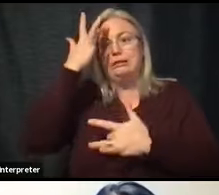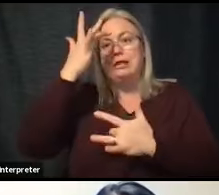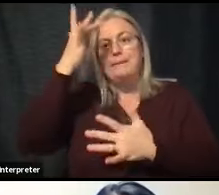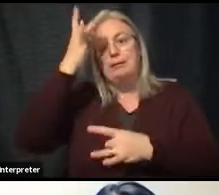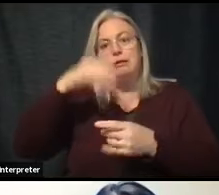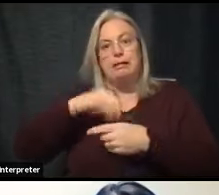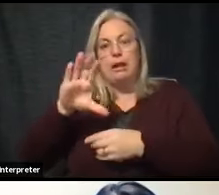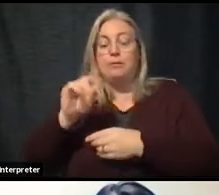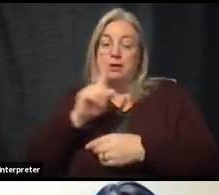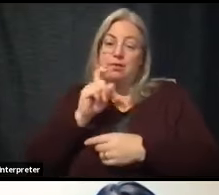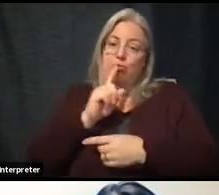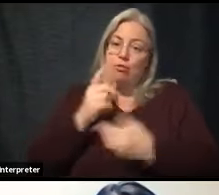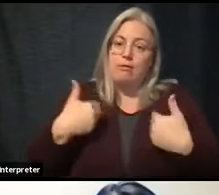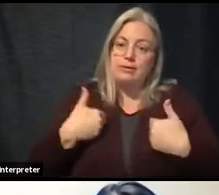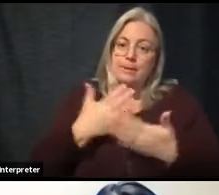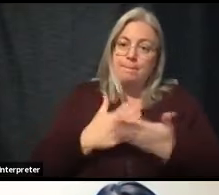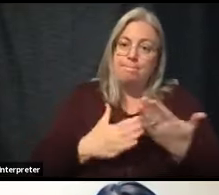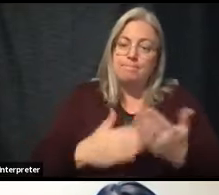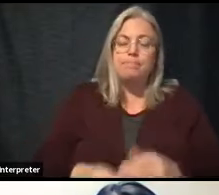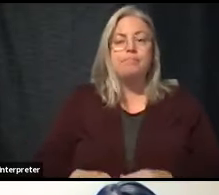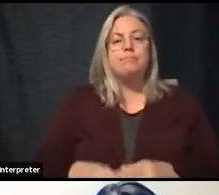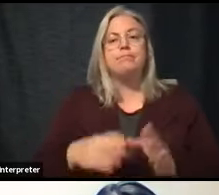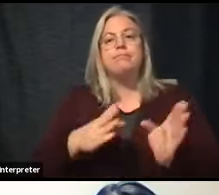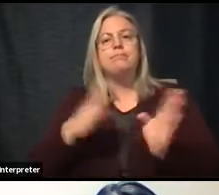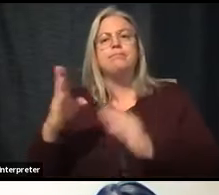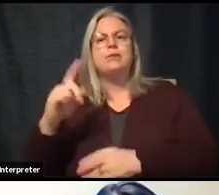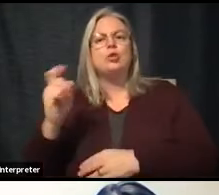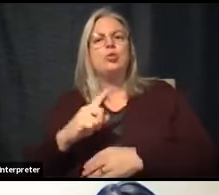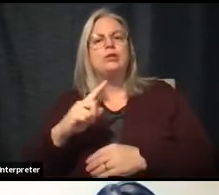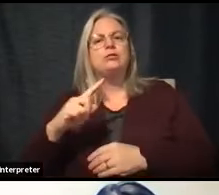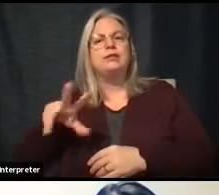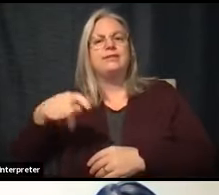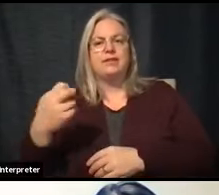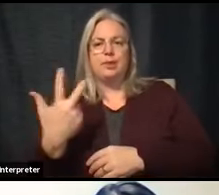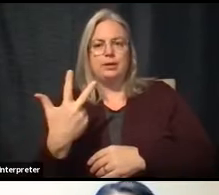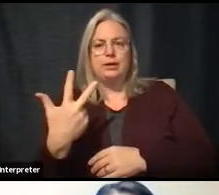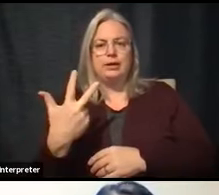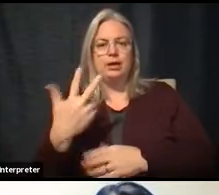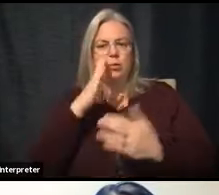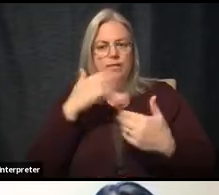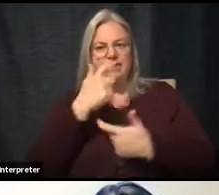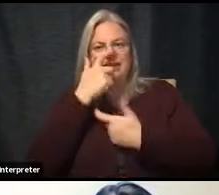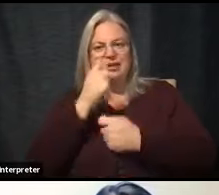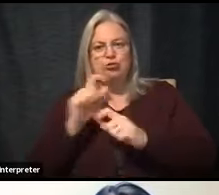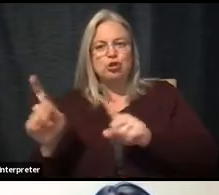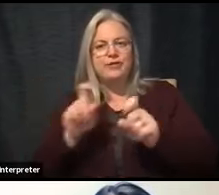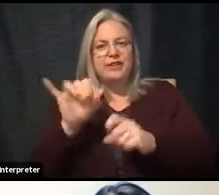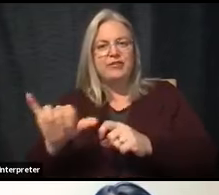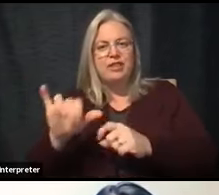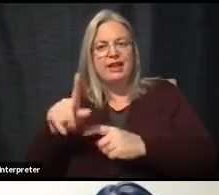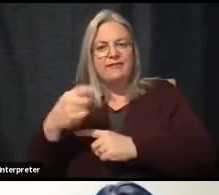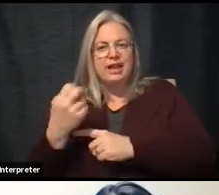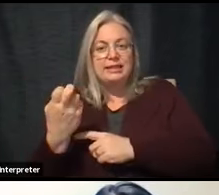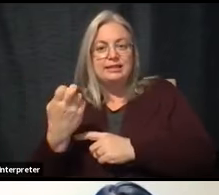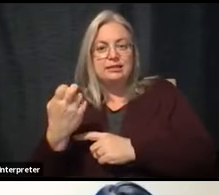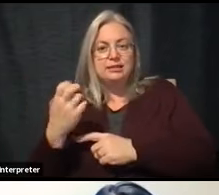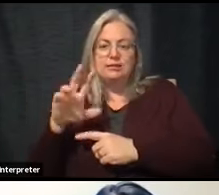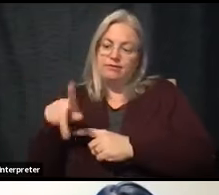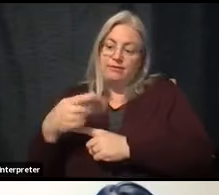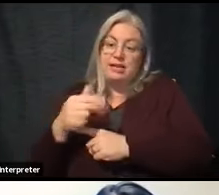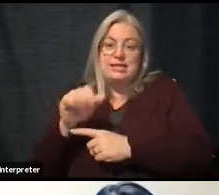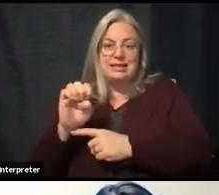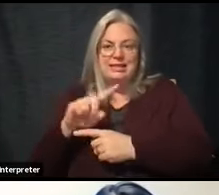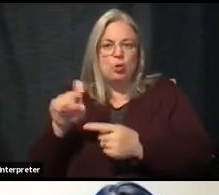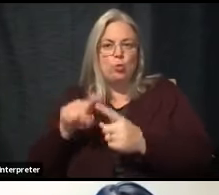We have a question about phase three. Will there be some kind of an interest survey for that phase? And do we know when that would go out?